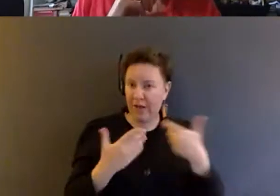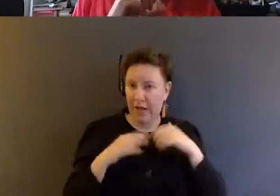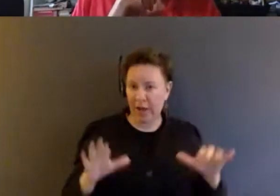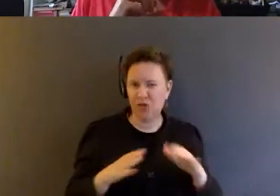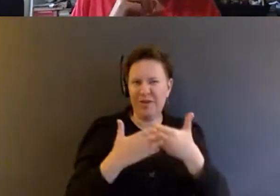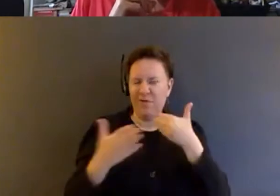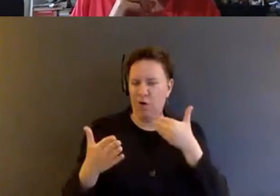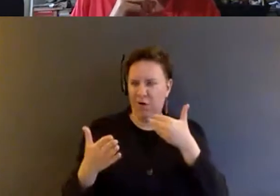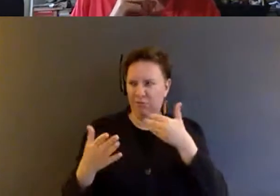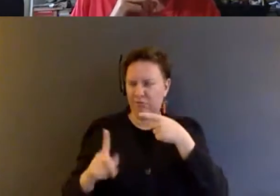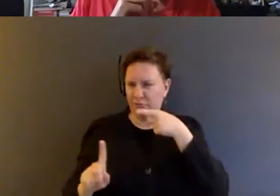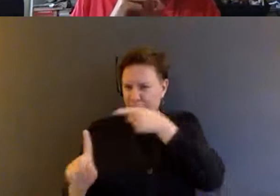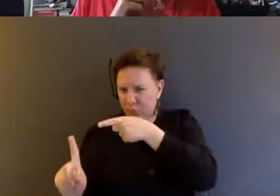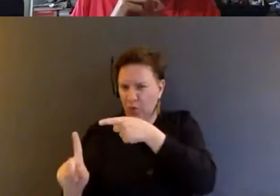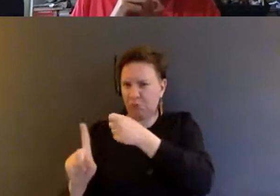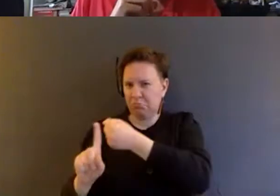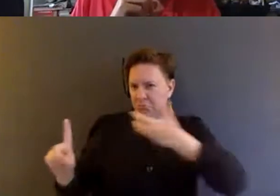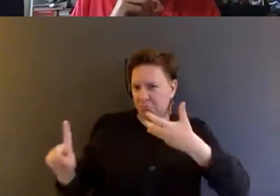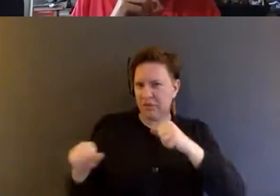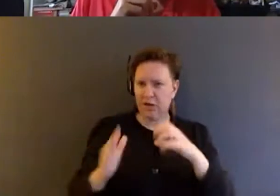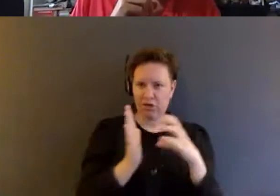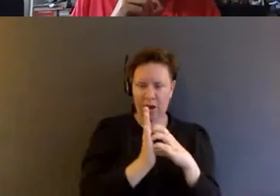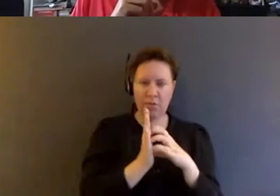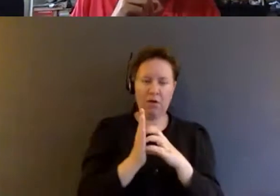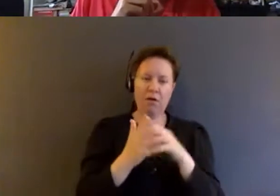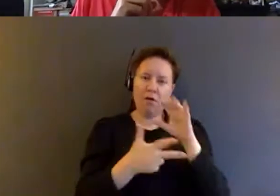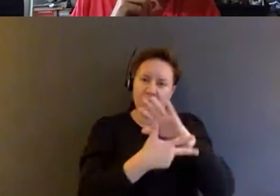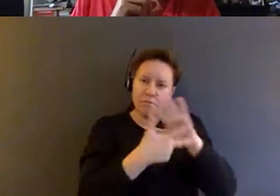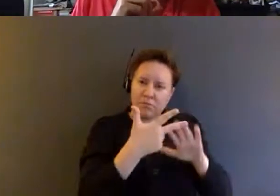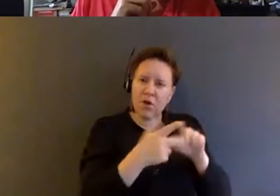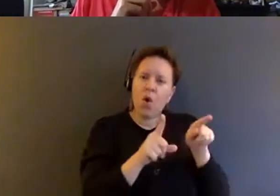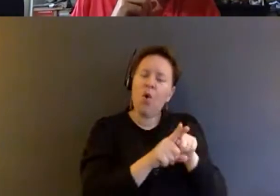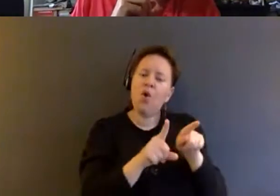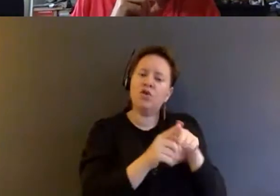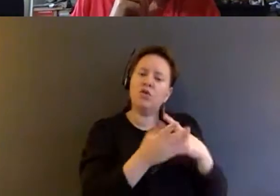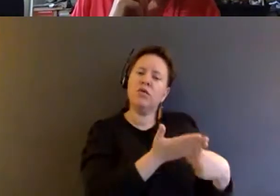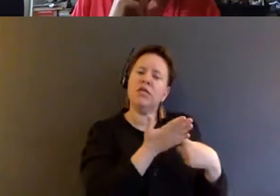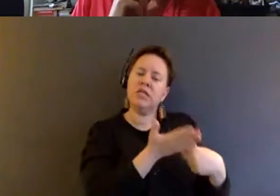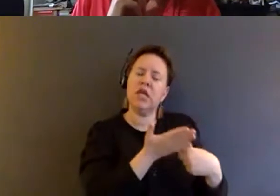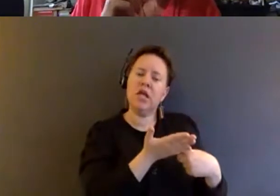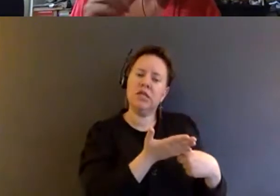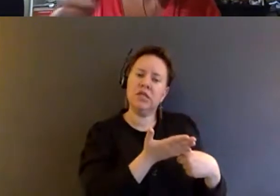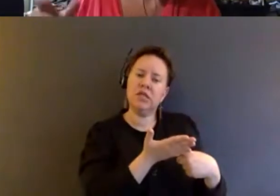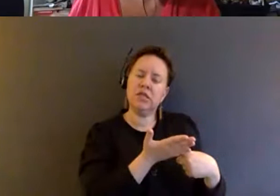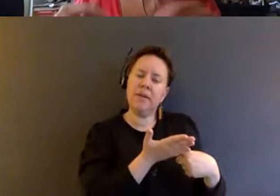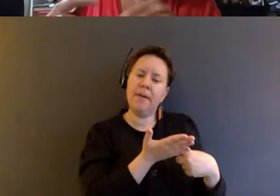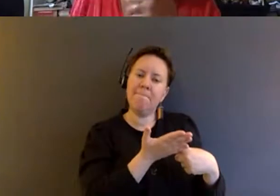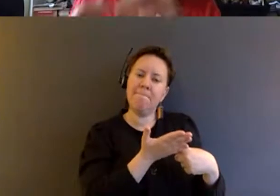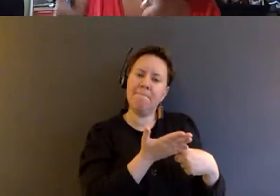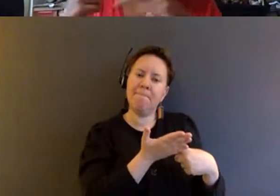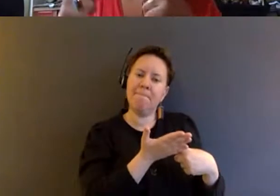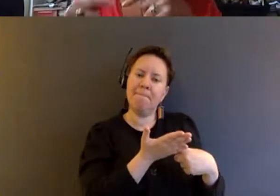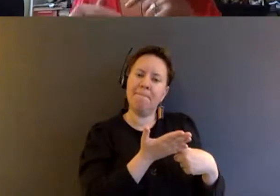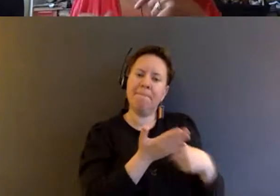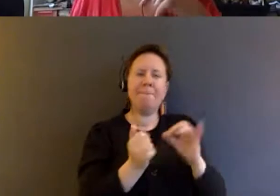line in that chapter is to also discuss kind of like the